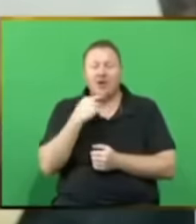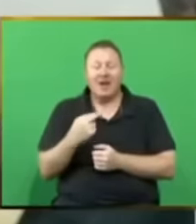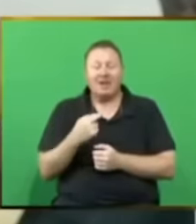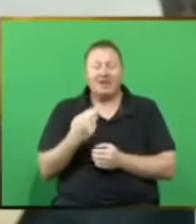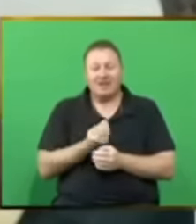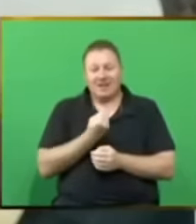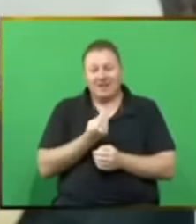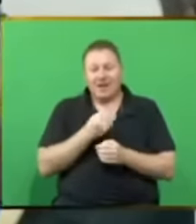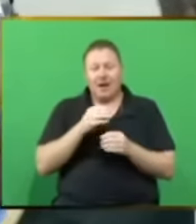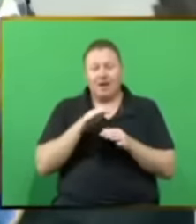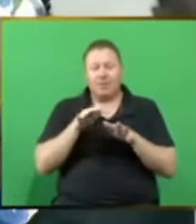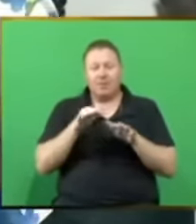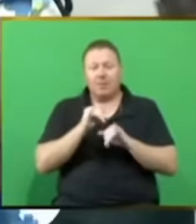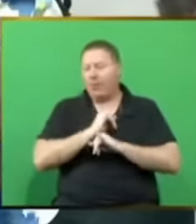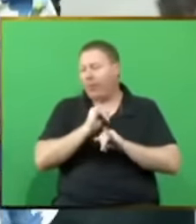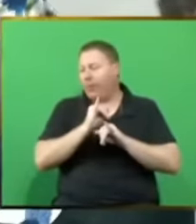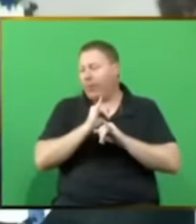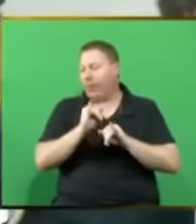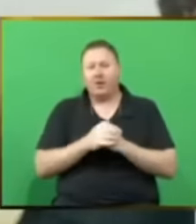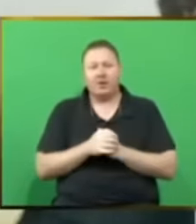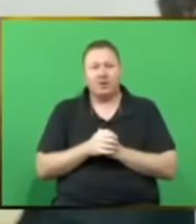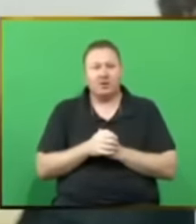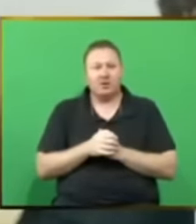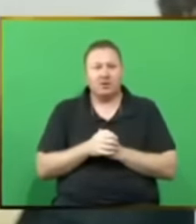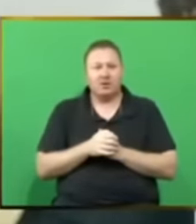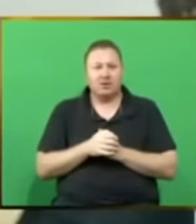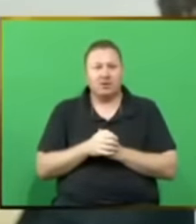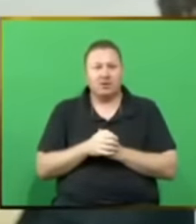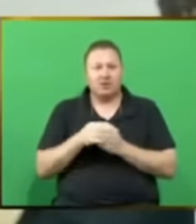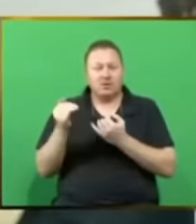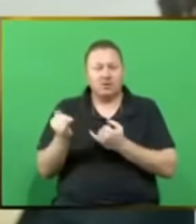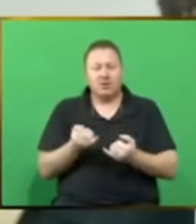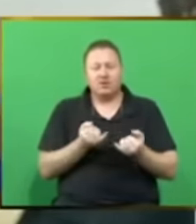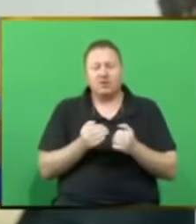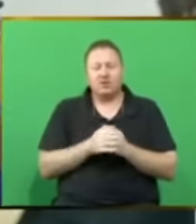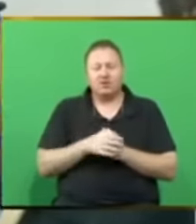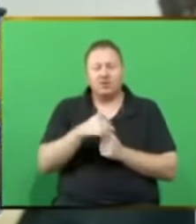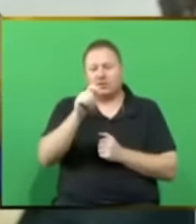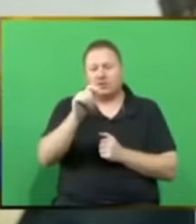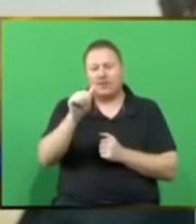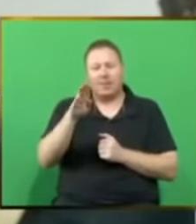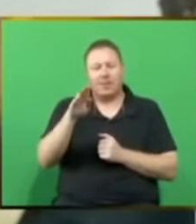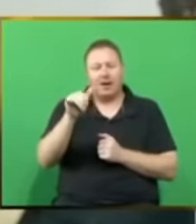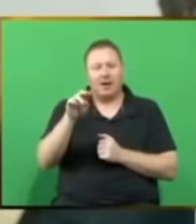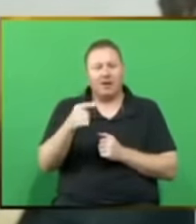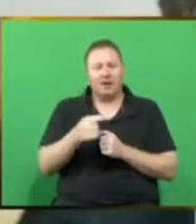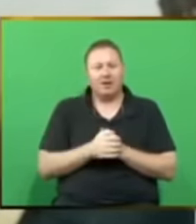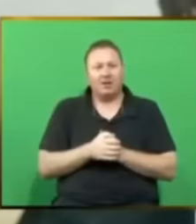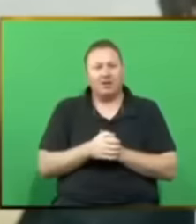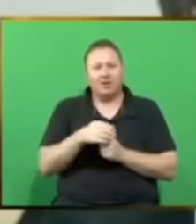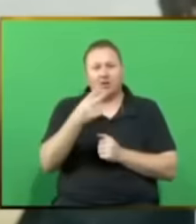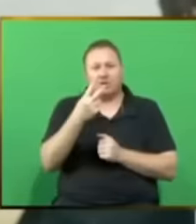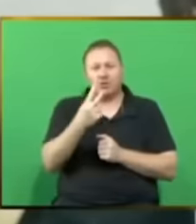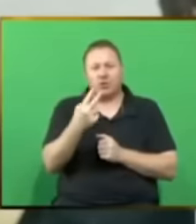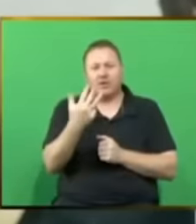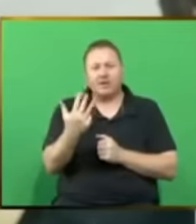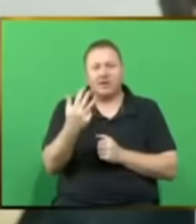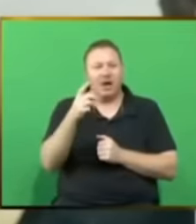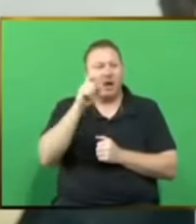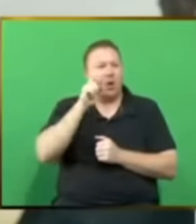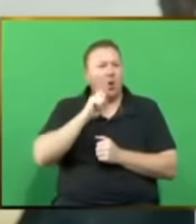bleak for words. Let me introduce you to Tabang, Mr. President, a 29-year-old man